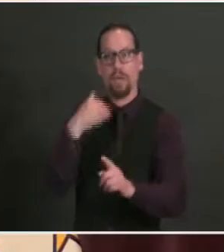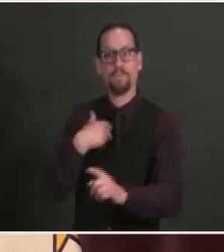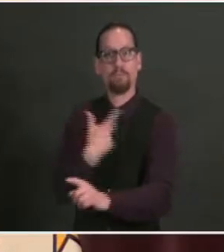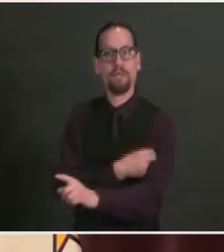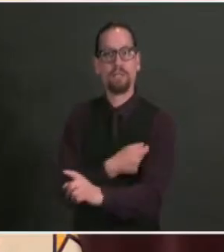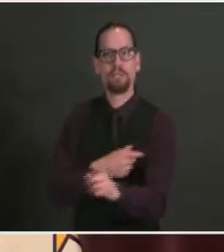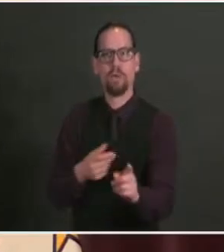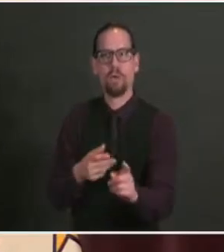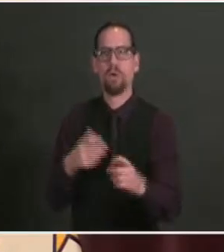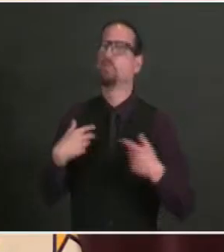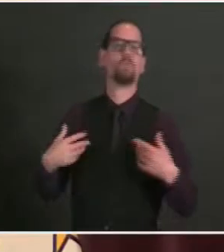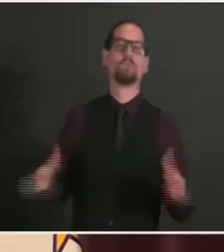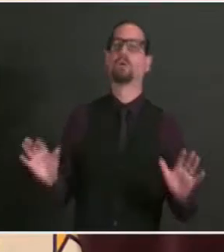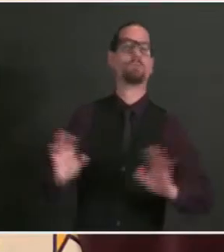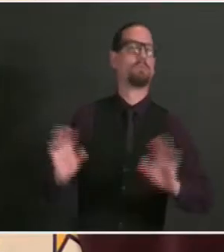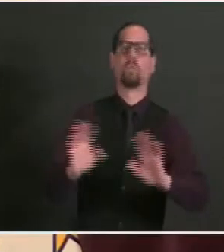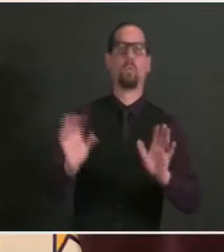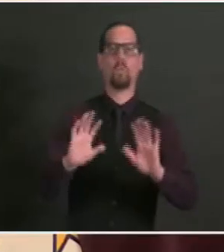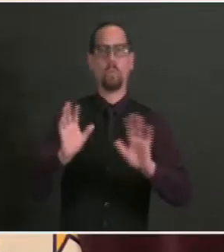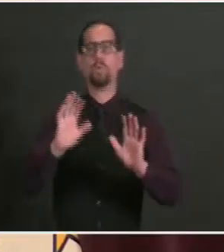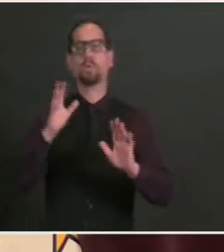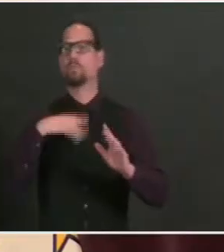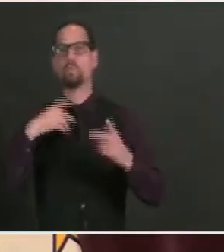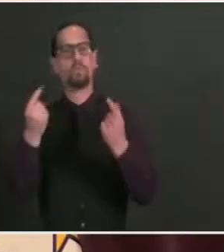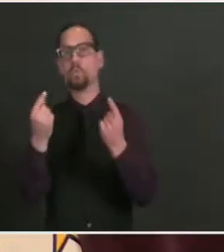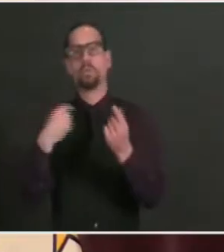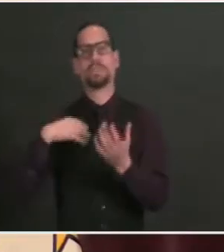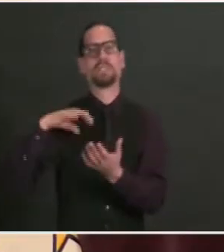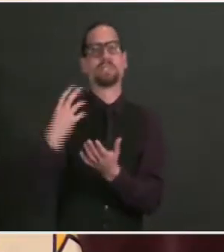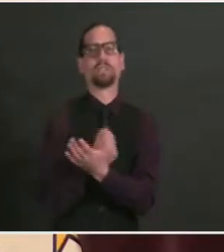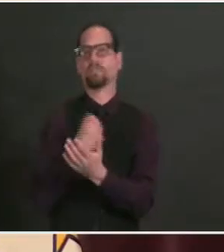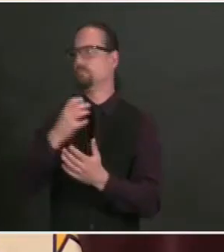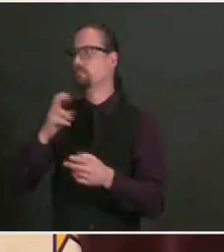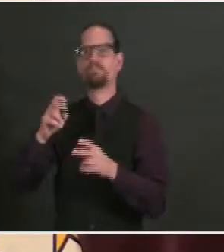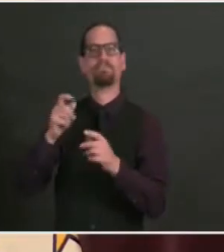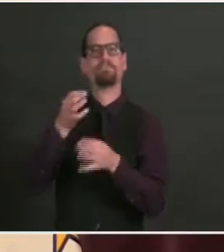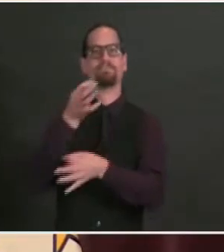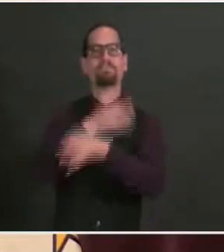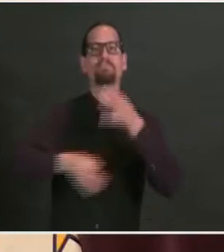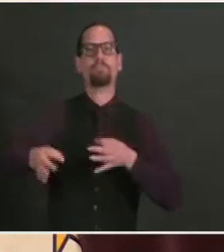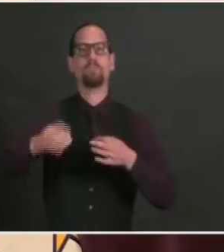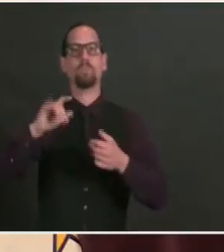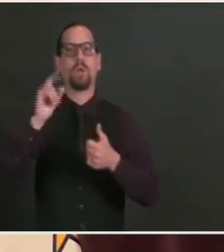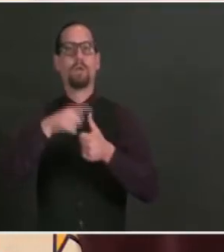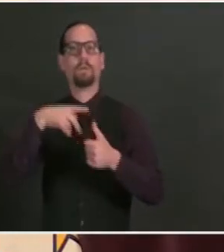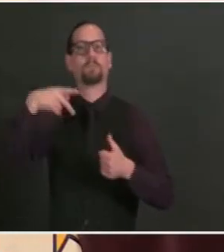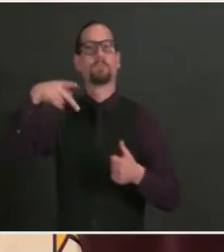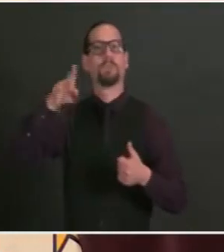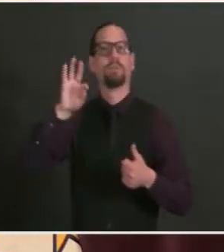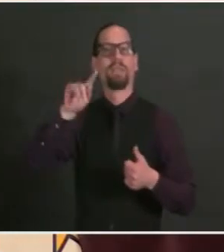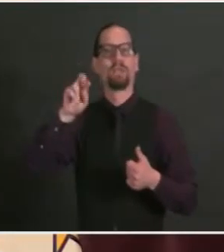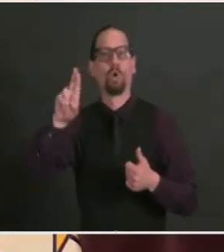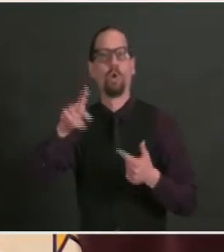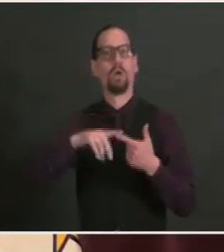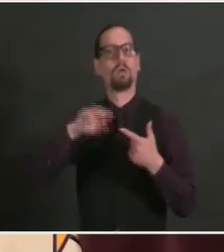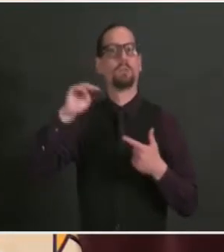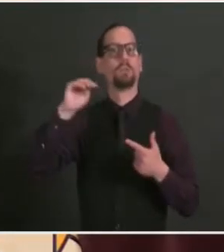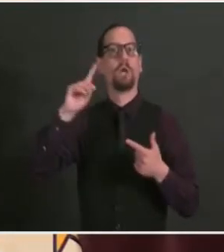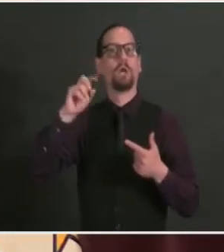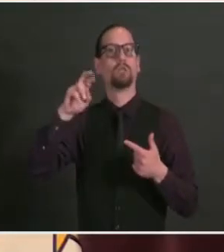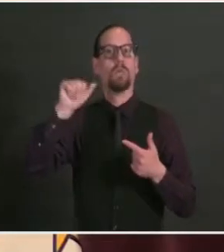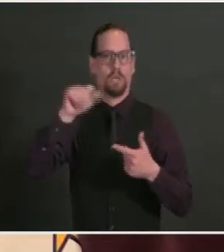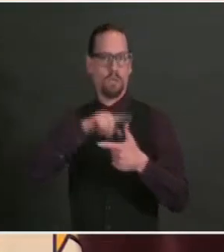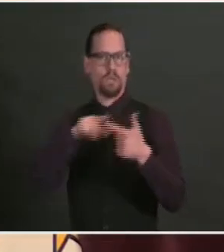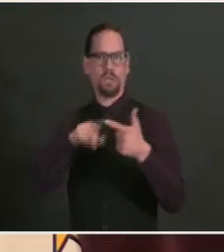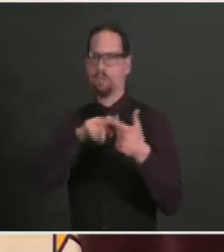could this week beginning on Tuesday. We found out with our partners to ensure that all of those Rhode Islanders that were scheduled for a Johnson Johnson